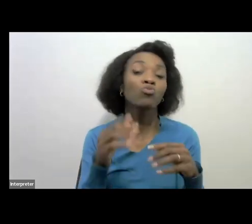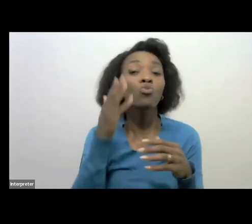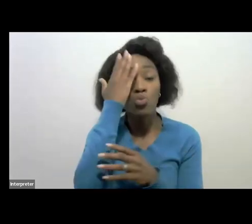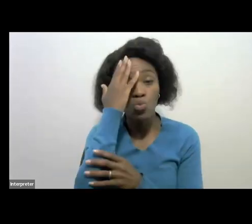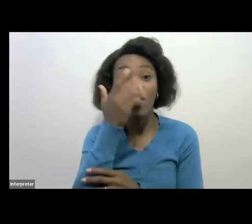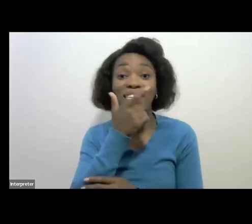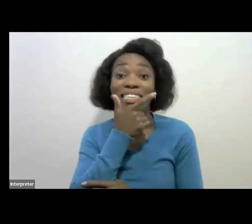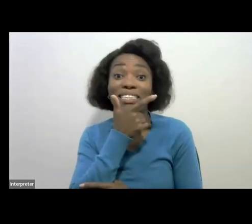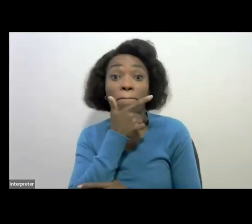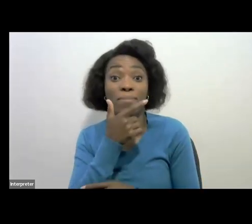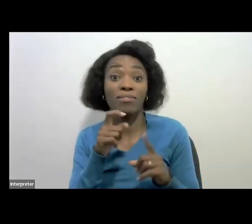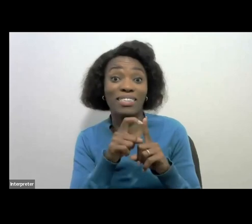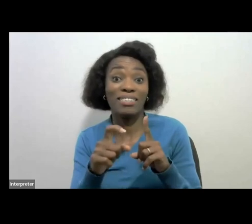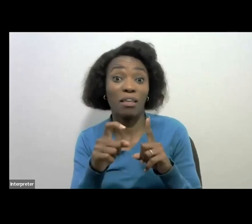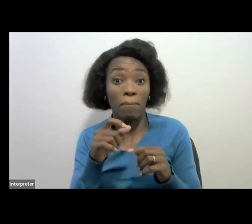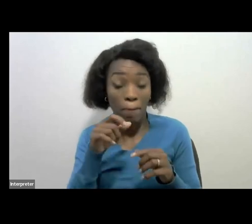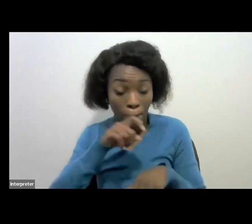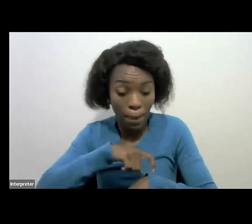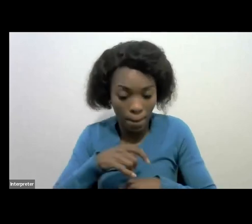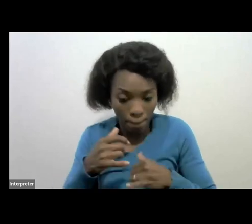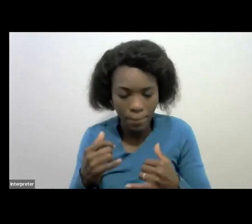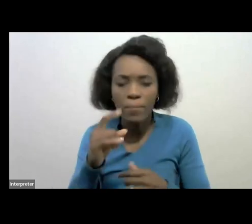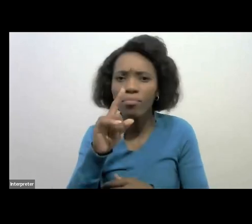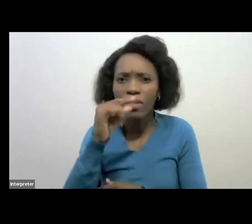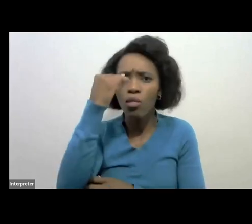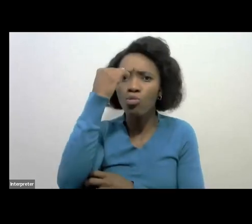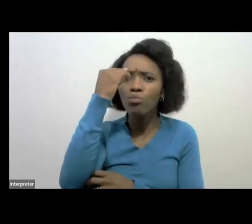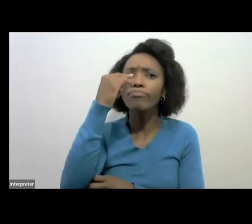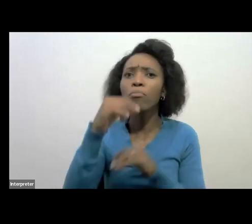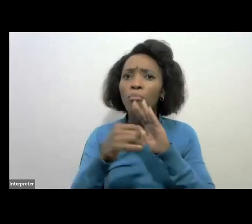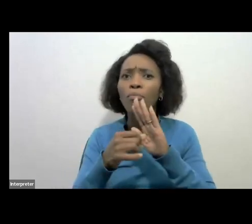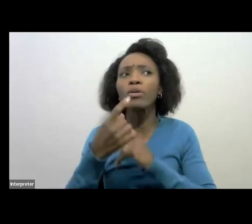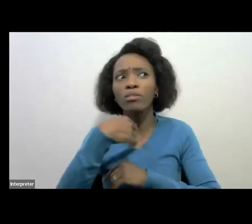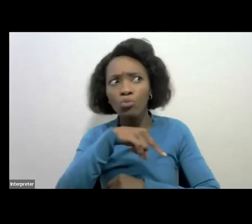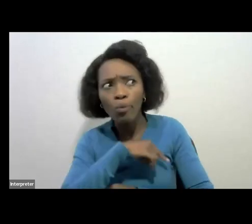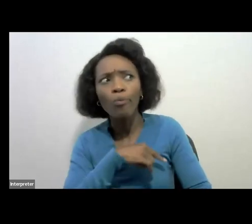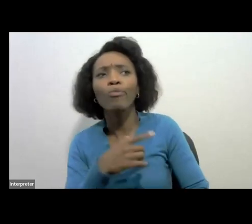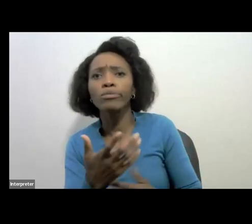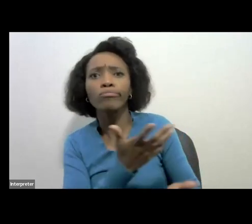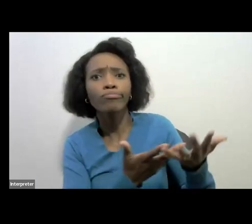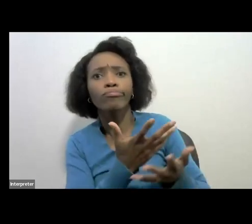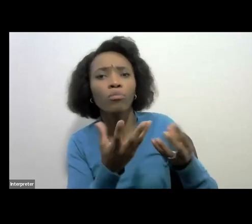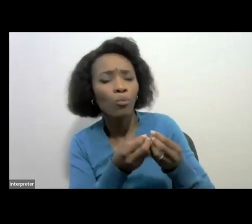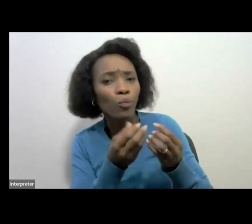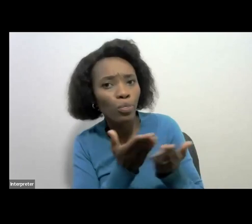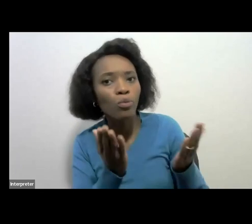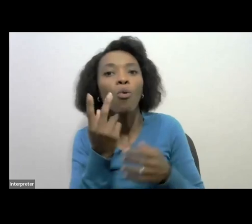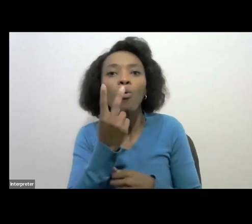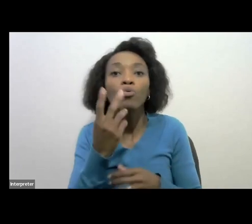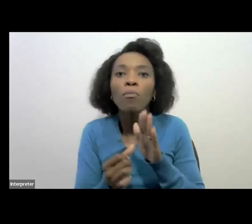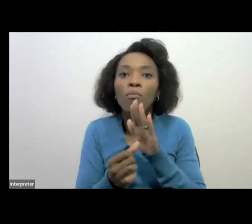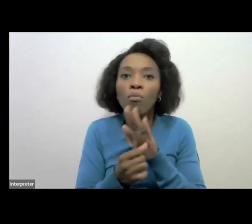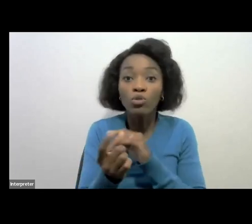also thought it is worthwhile for us to engage with you. More importantly, to create spaces for